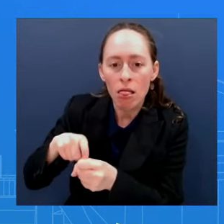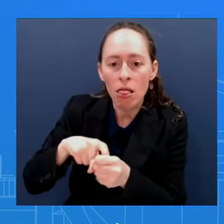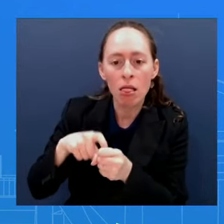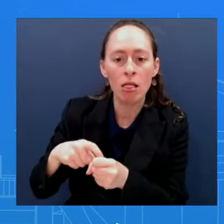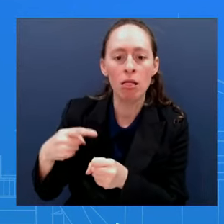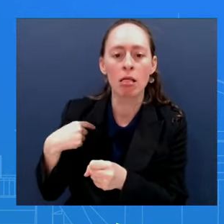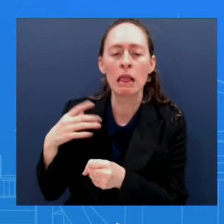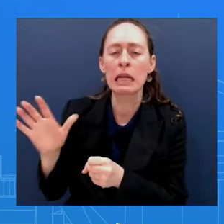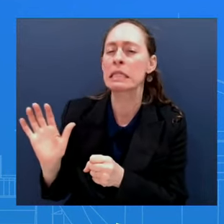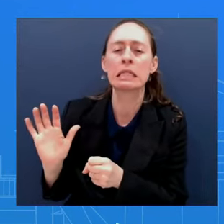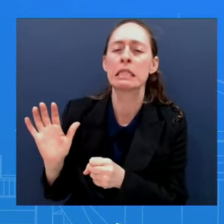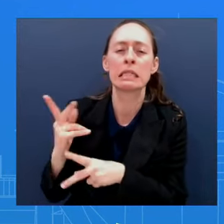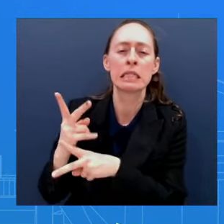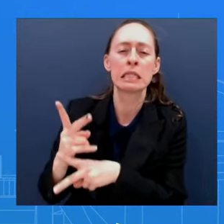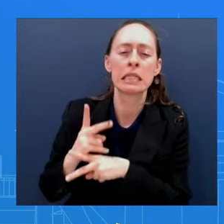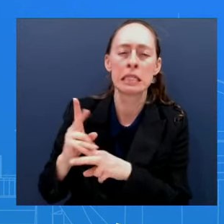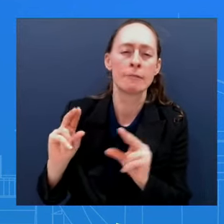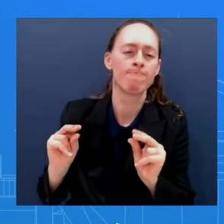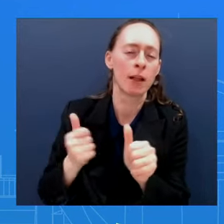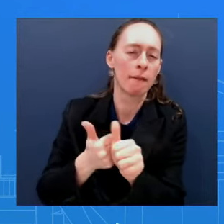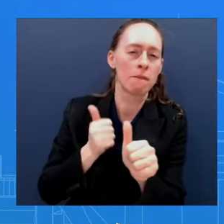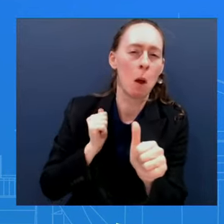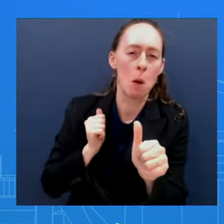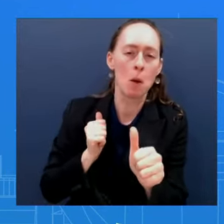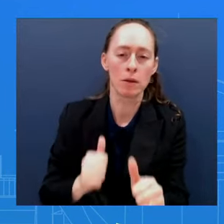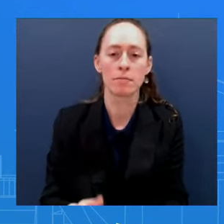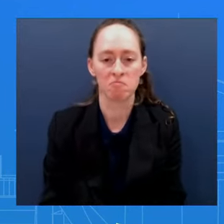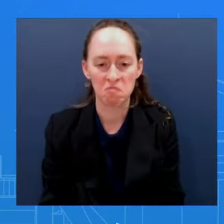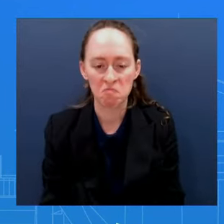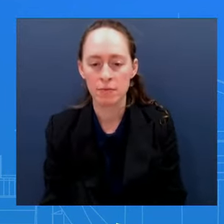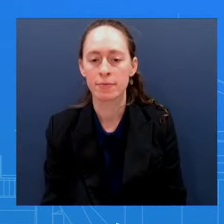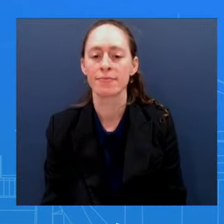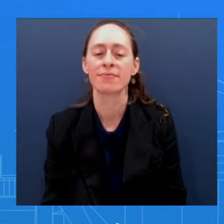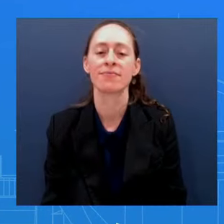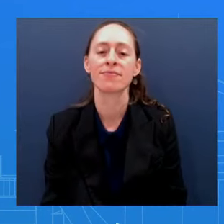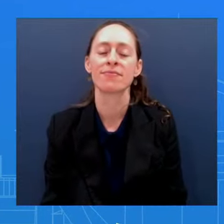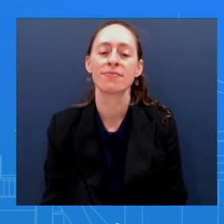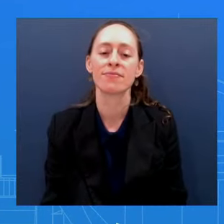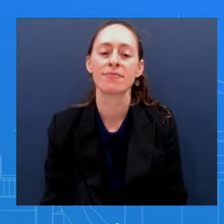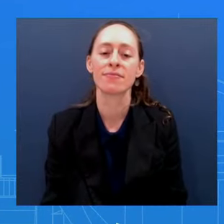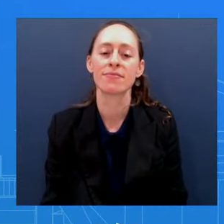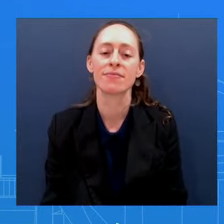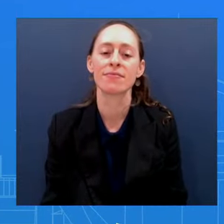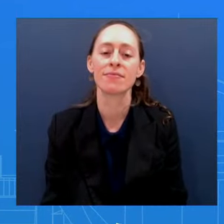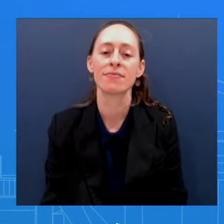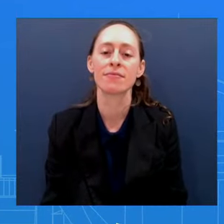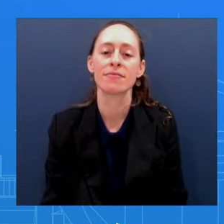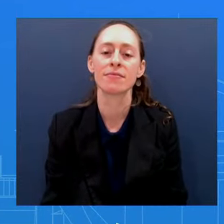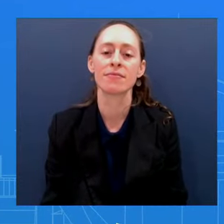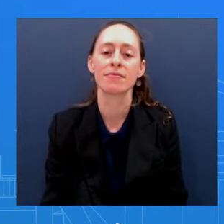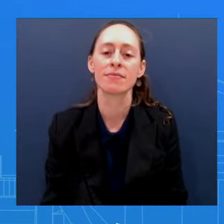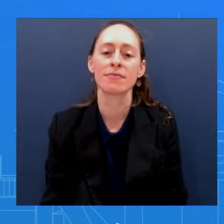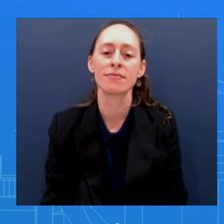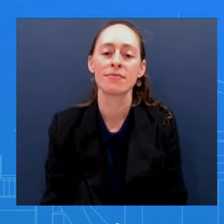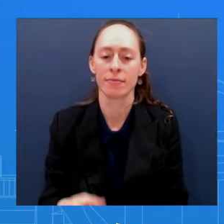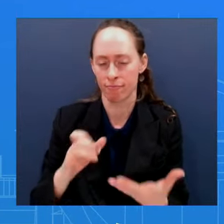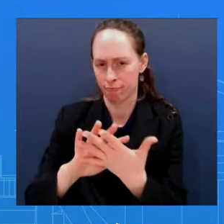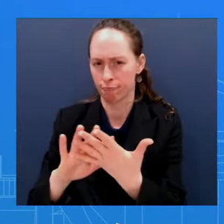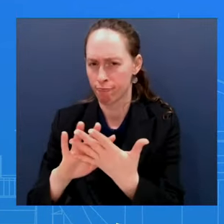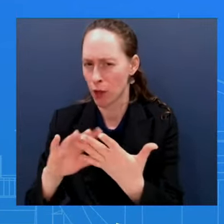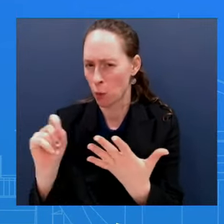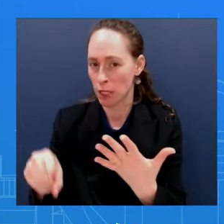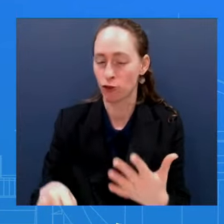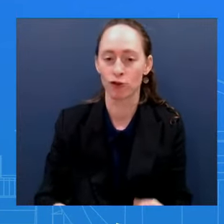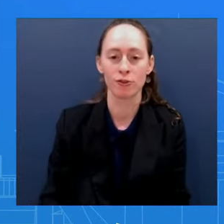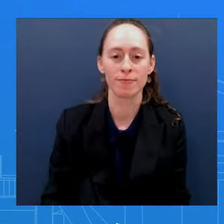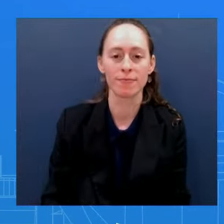I'm qualified to say from the National Security Council All I can tell you is it's banned on U.S. government devices, and we follow